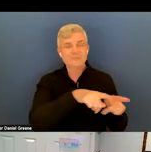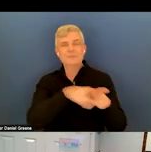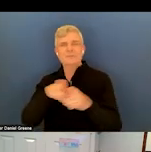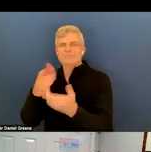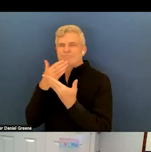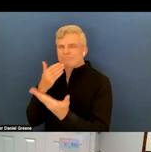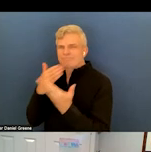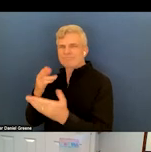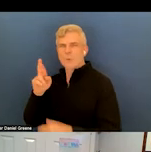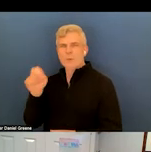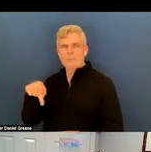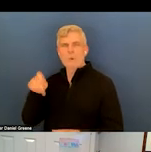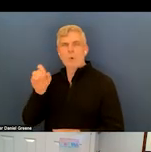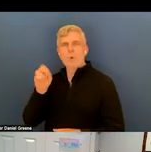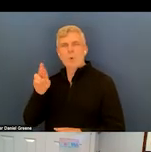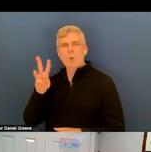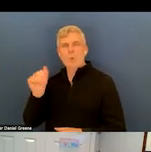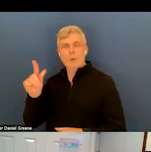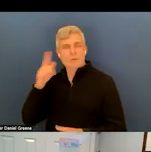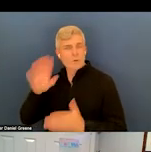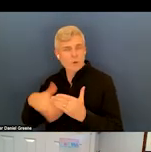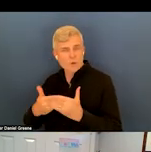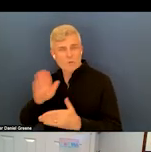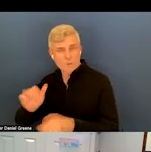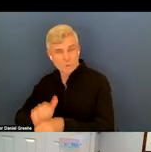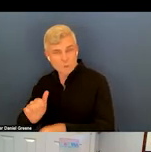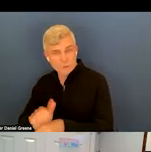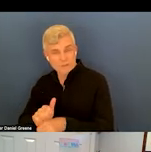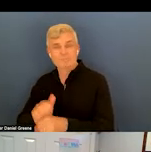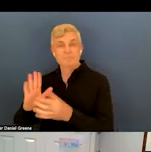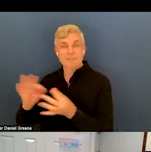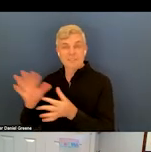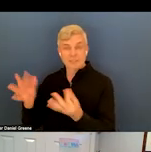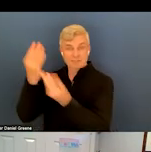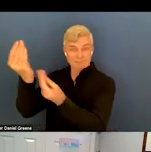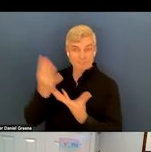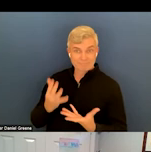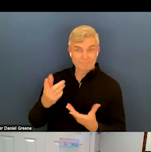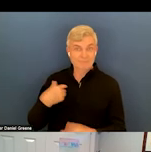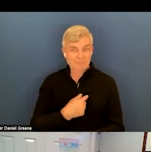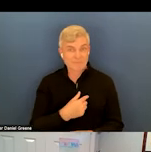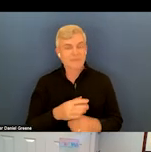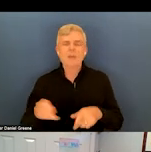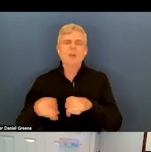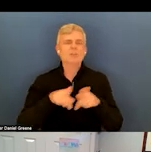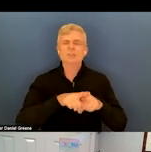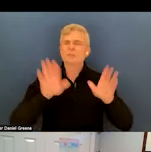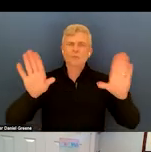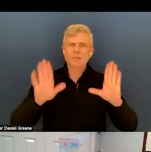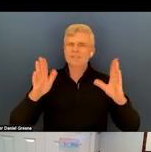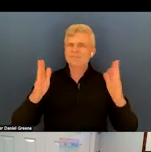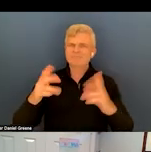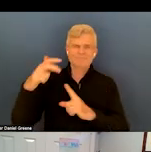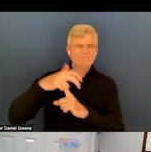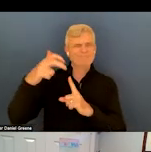has done today and the message that she has brought across to us and the phenomenally high level group of individuals that spoke on the